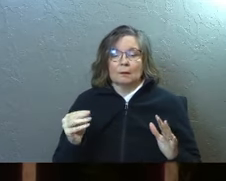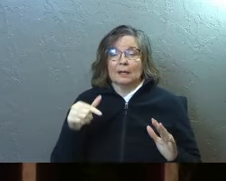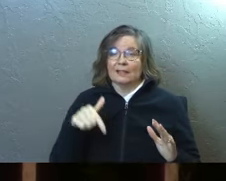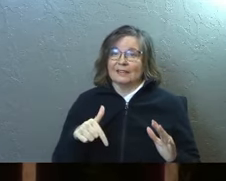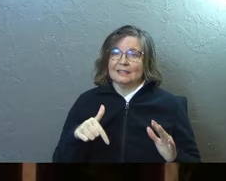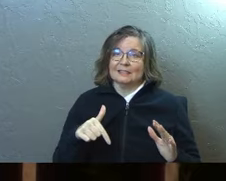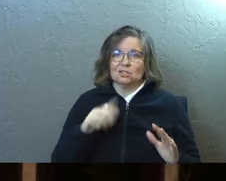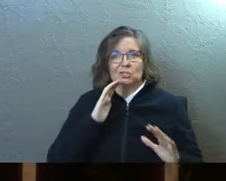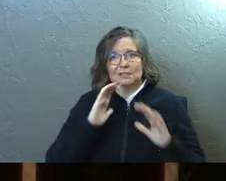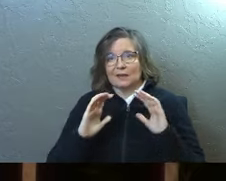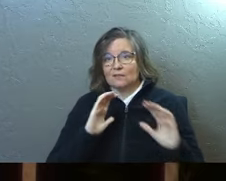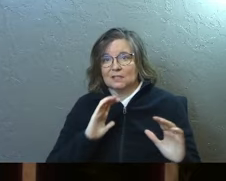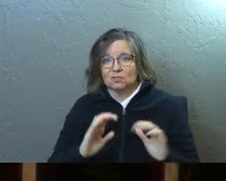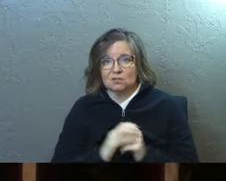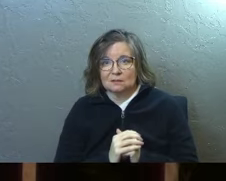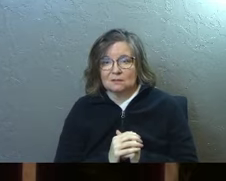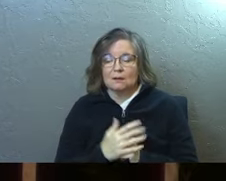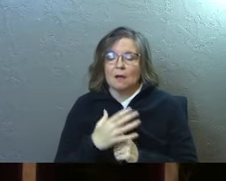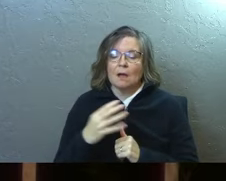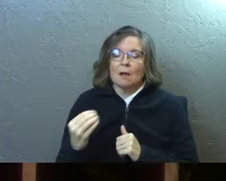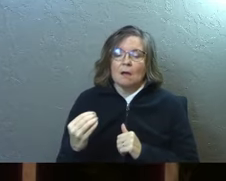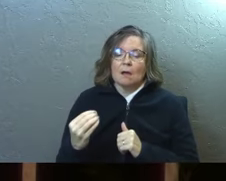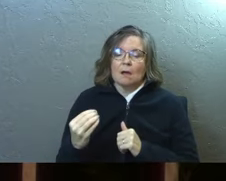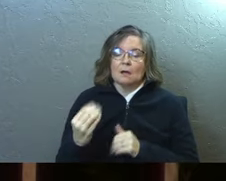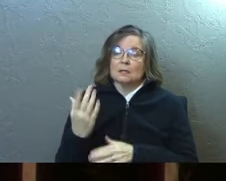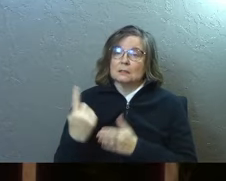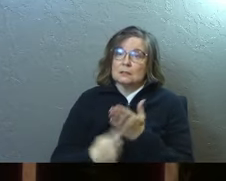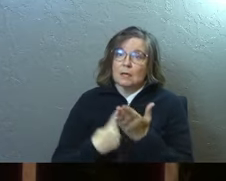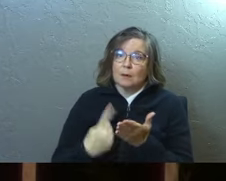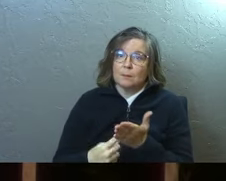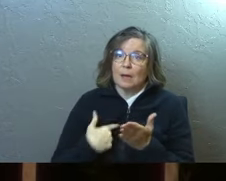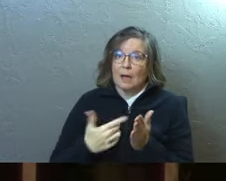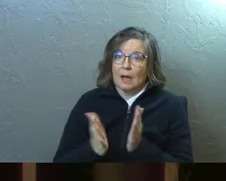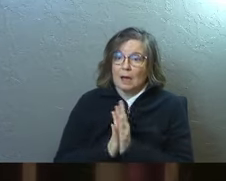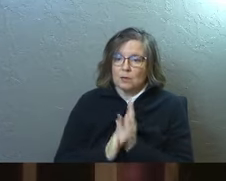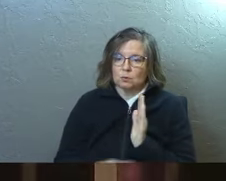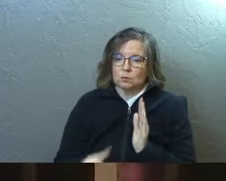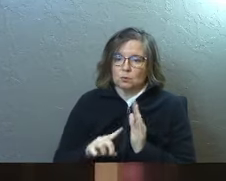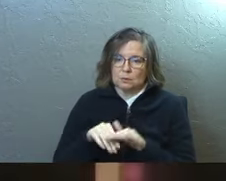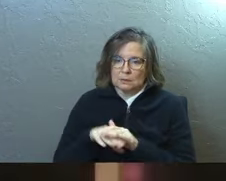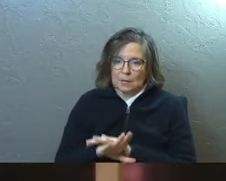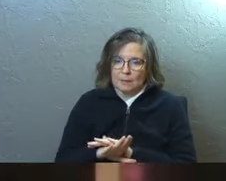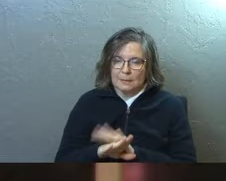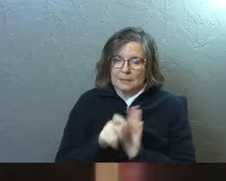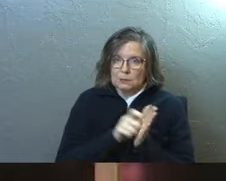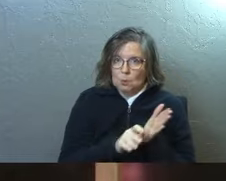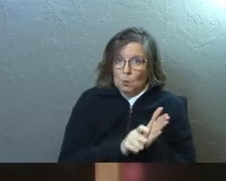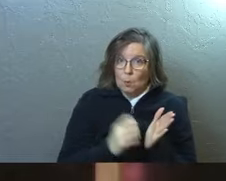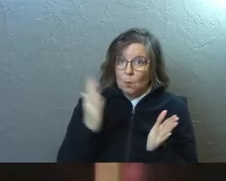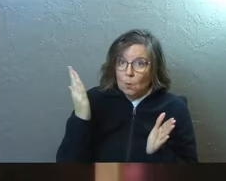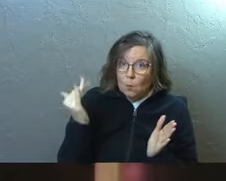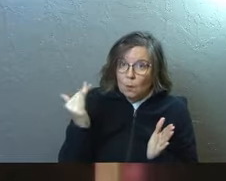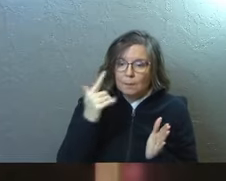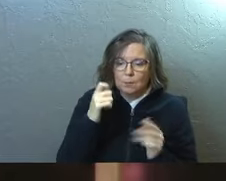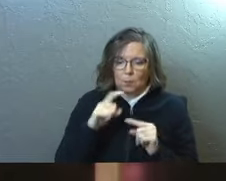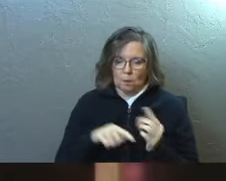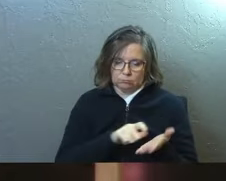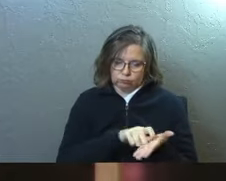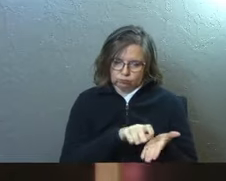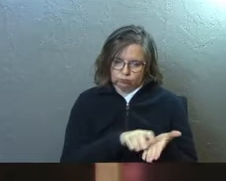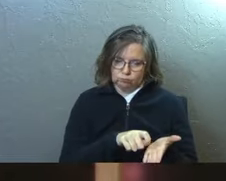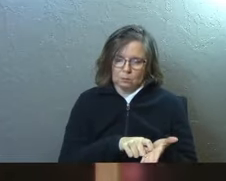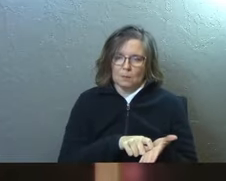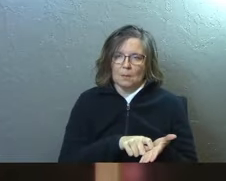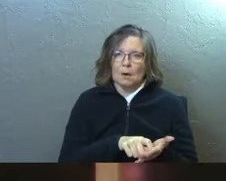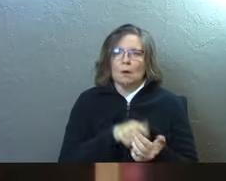This is just a conversation. And sometimes I ask you guys to come in to take notes because when you take